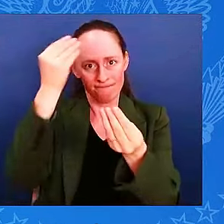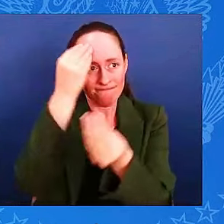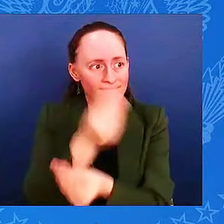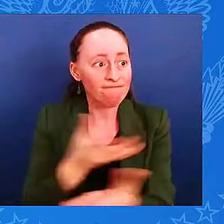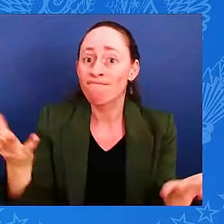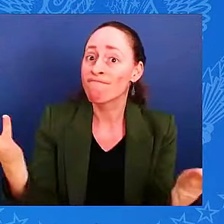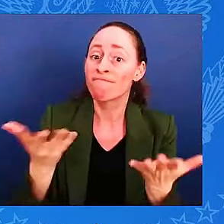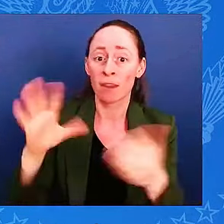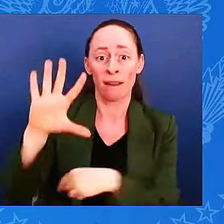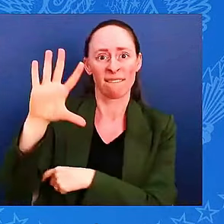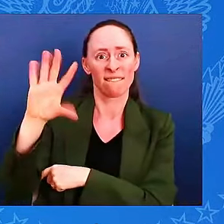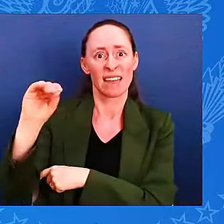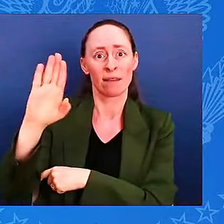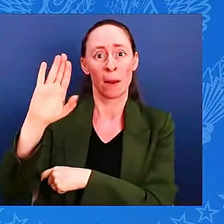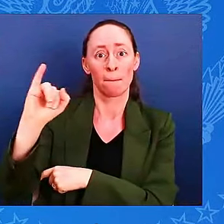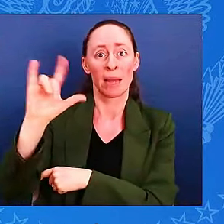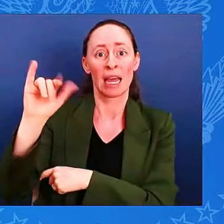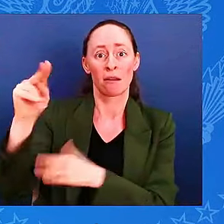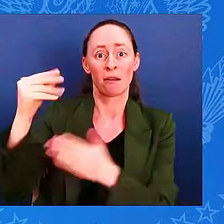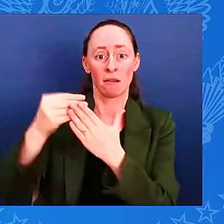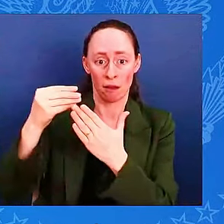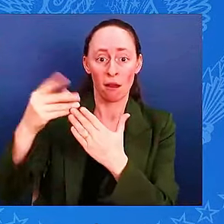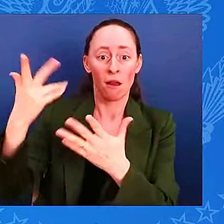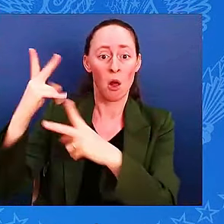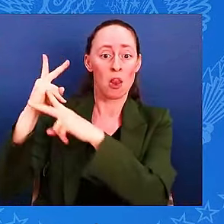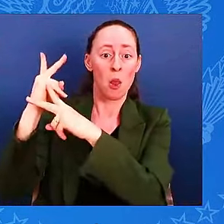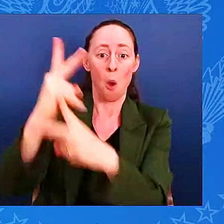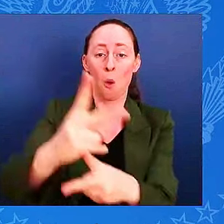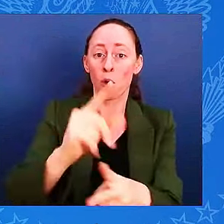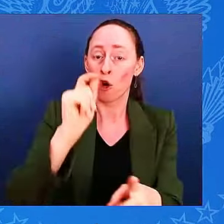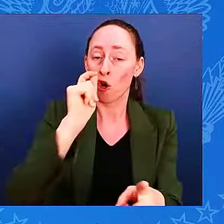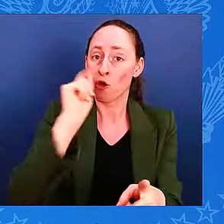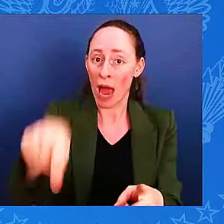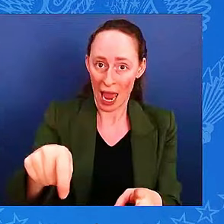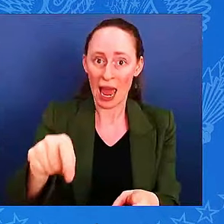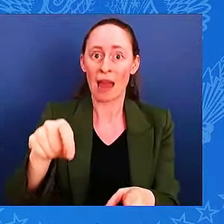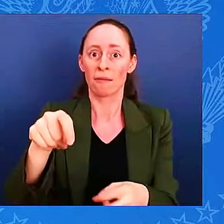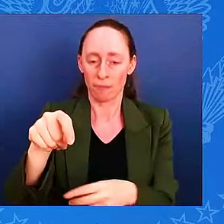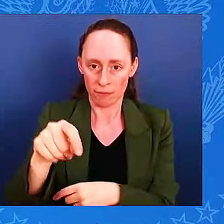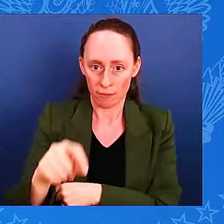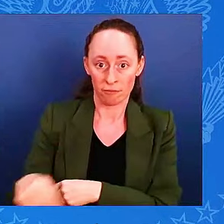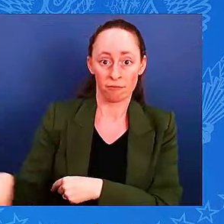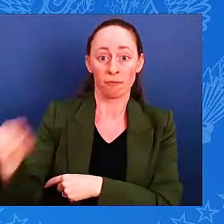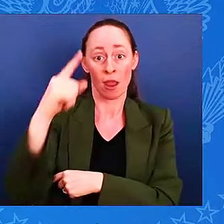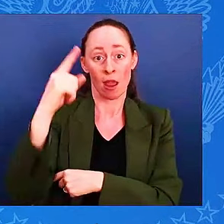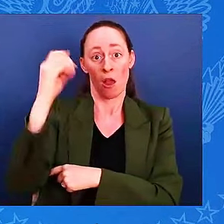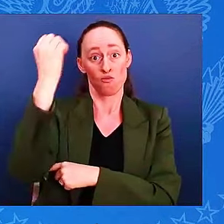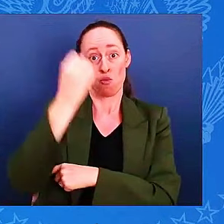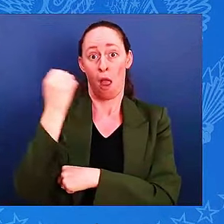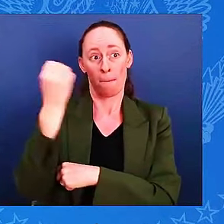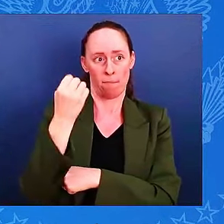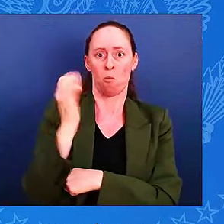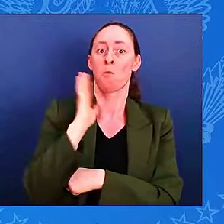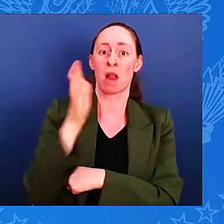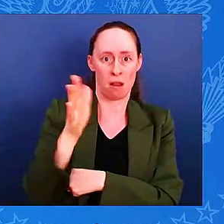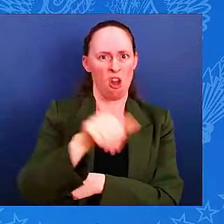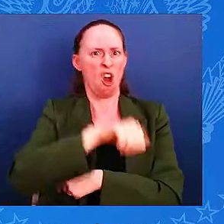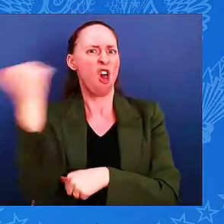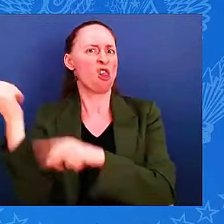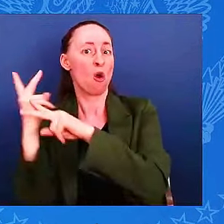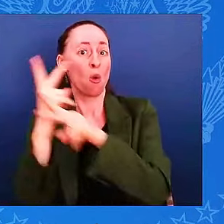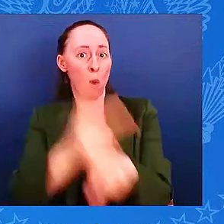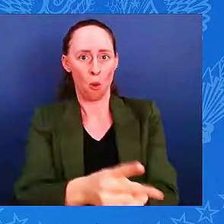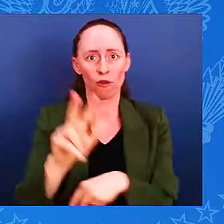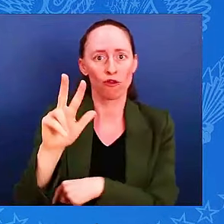will be providing up to 35 billion euros. This loan will be repaid